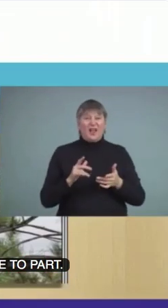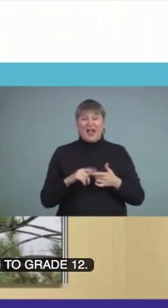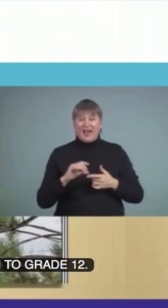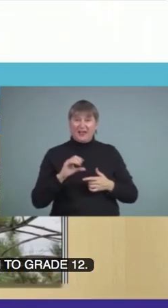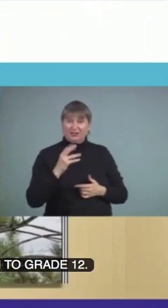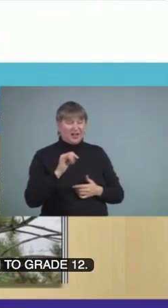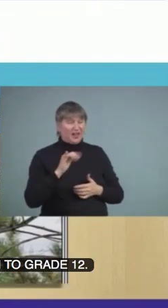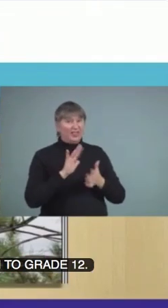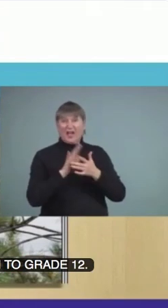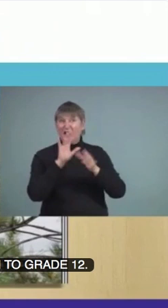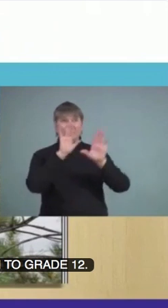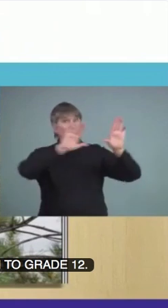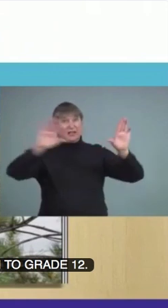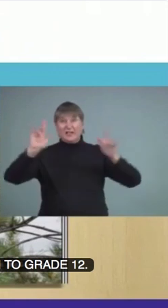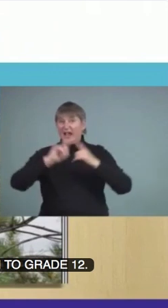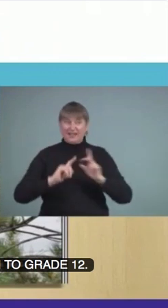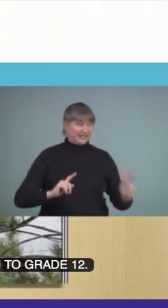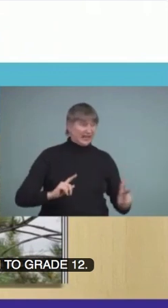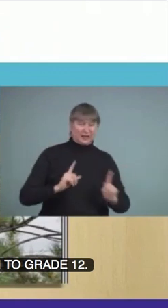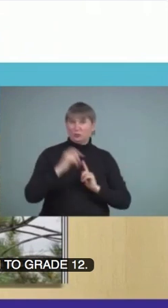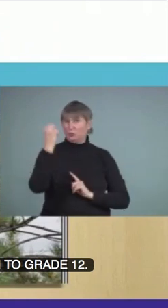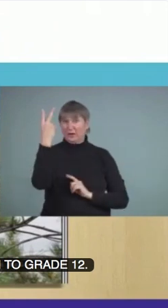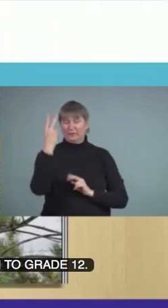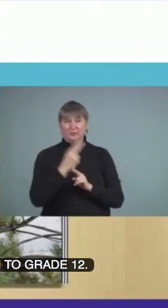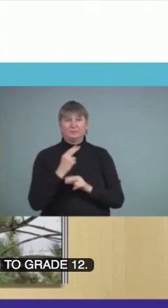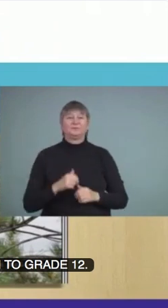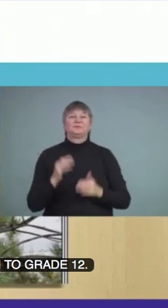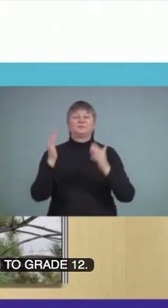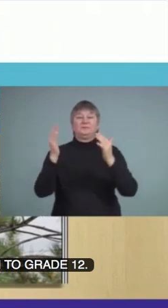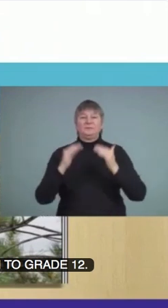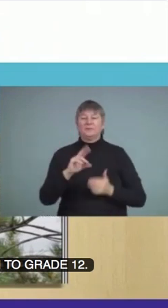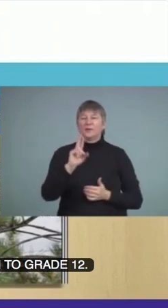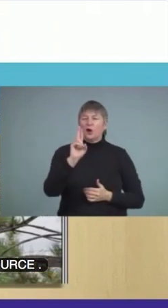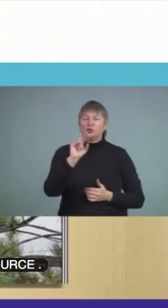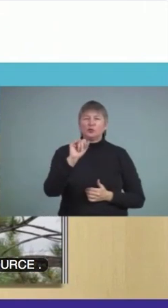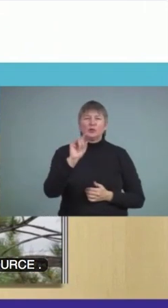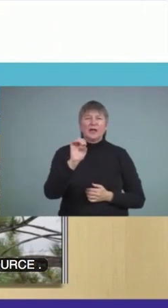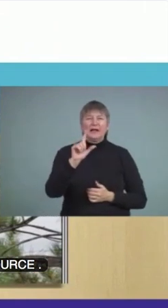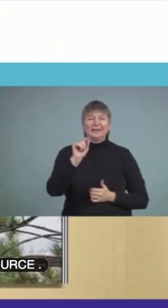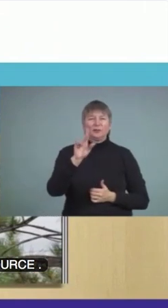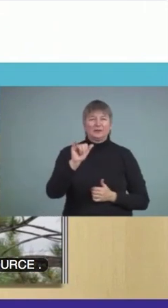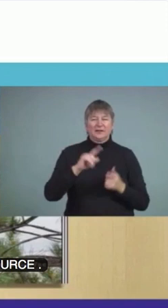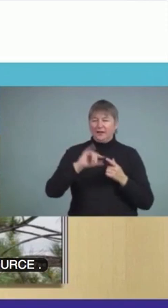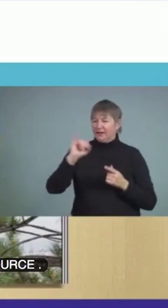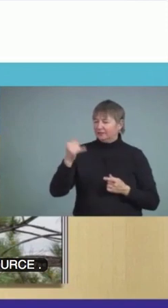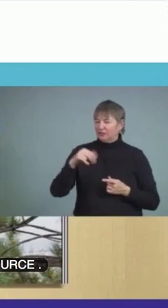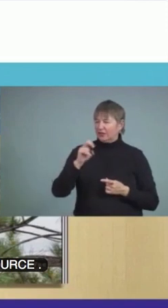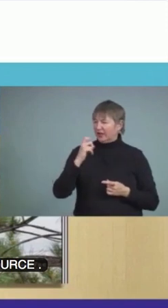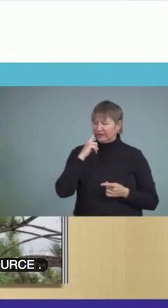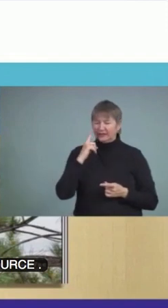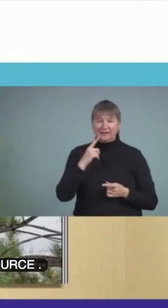Unite for Literacy is a fantastic resource. It now has 41 different languages.